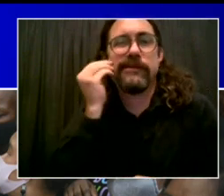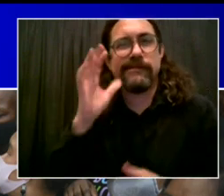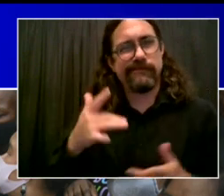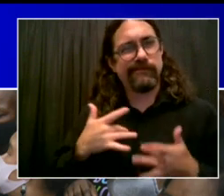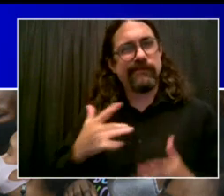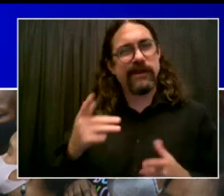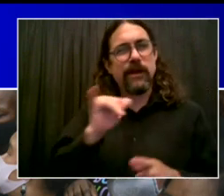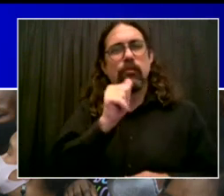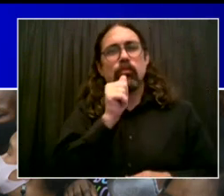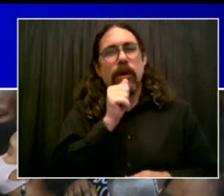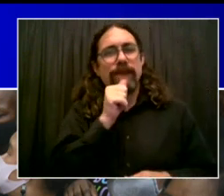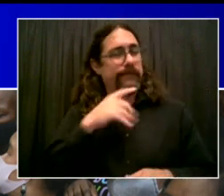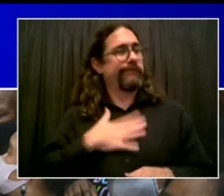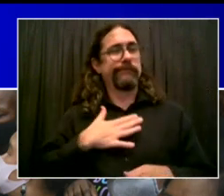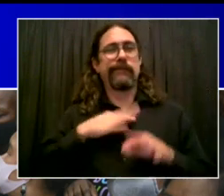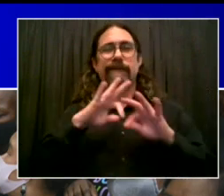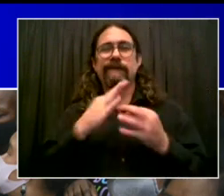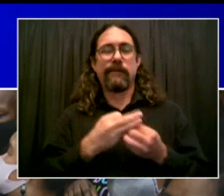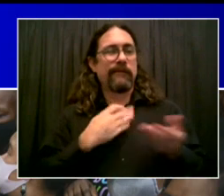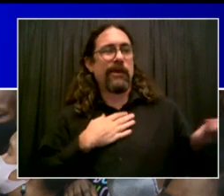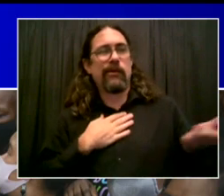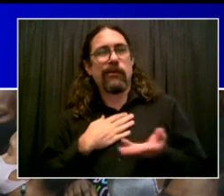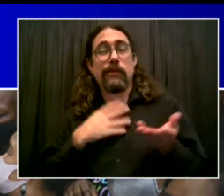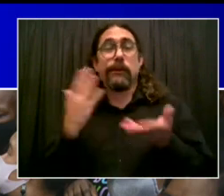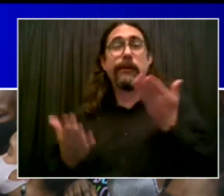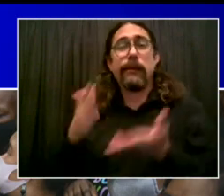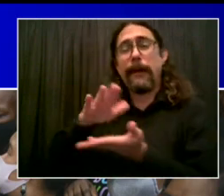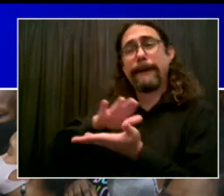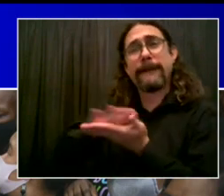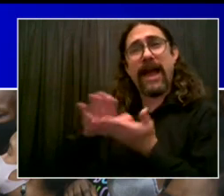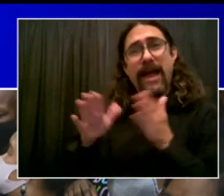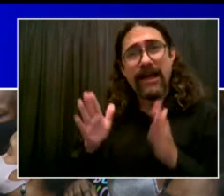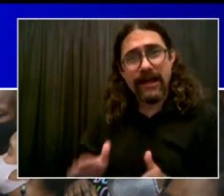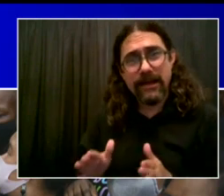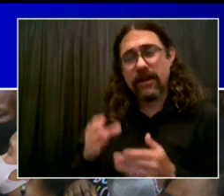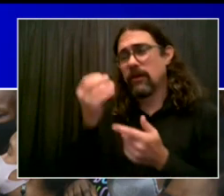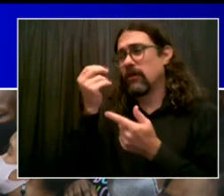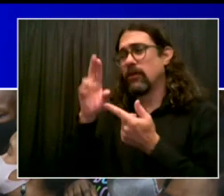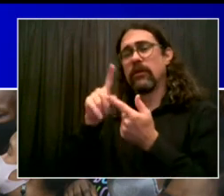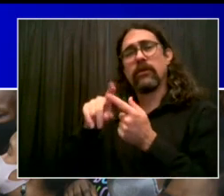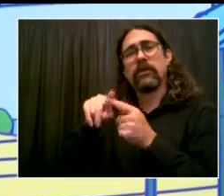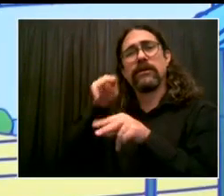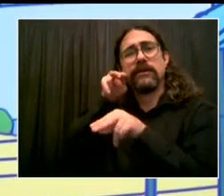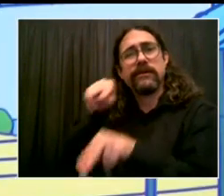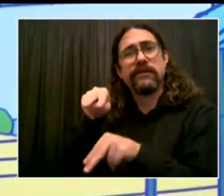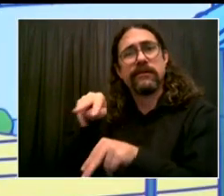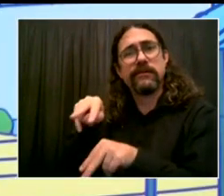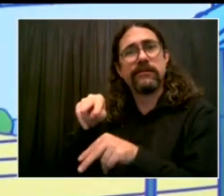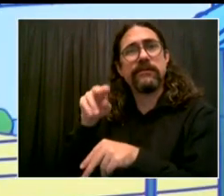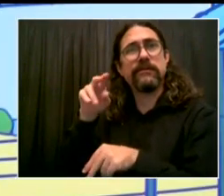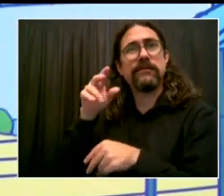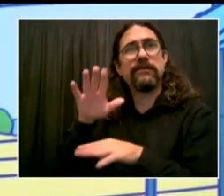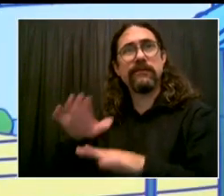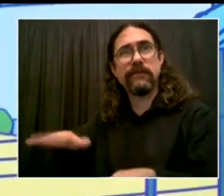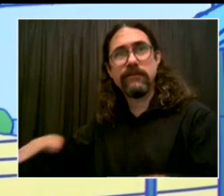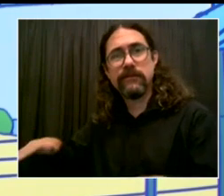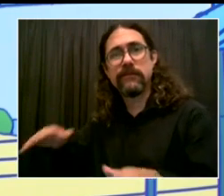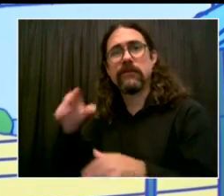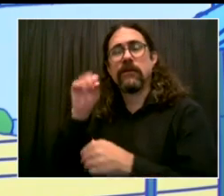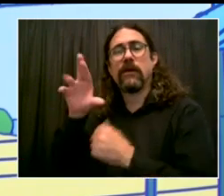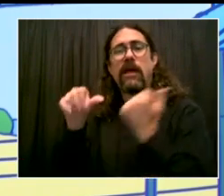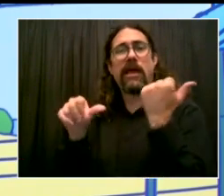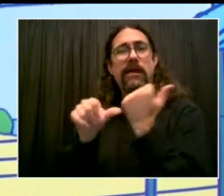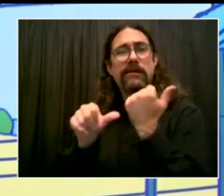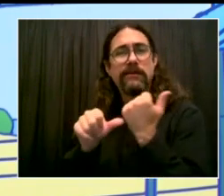But like all working people, they deserve their rights, and this new law does it. And I want to turn now to someone who championed this fight for